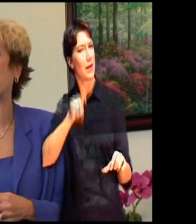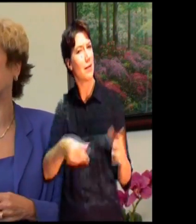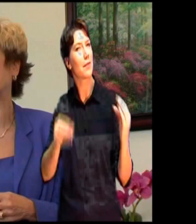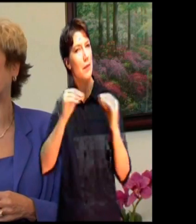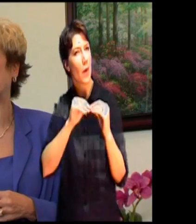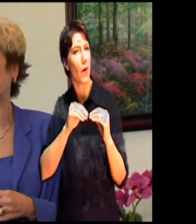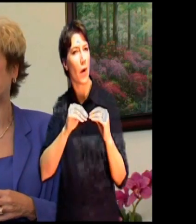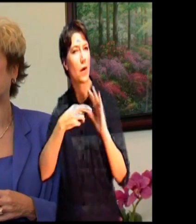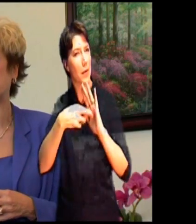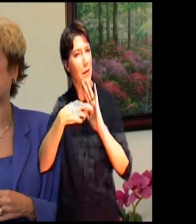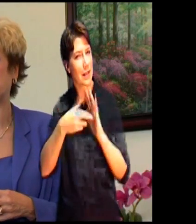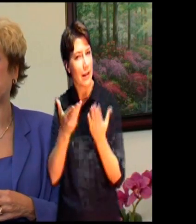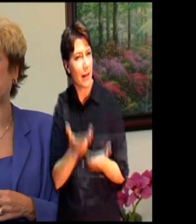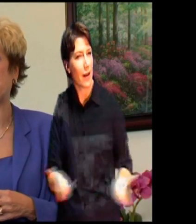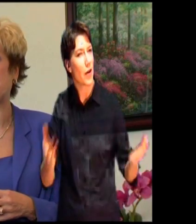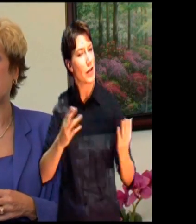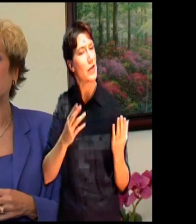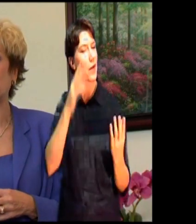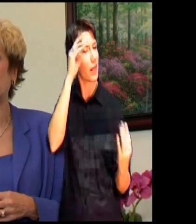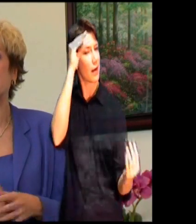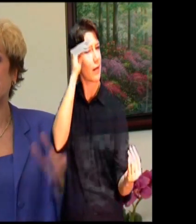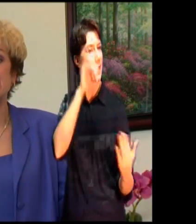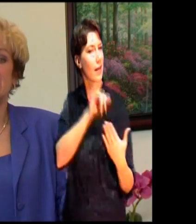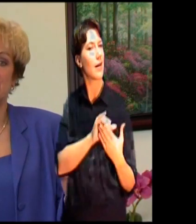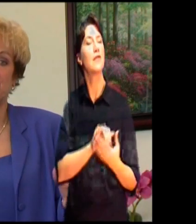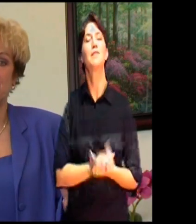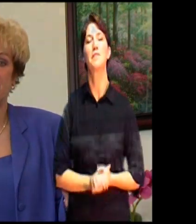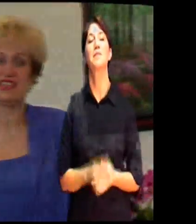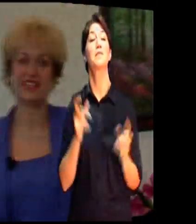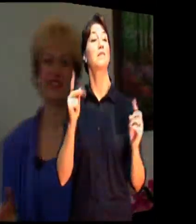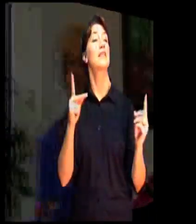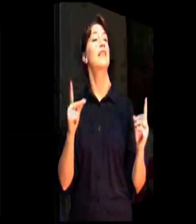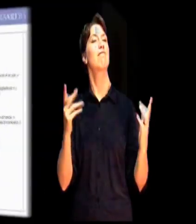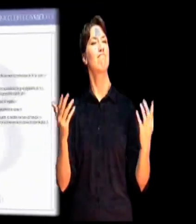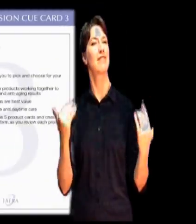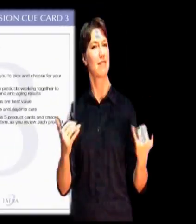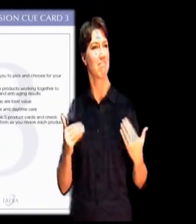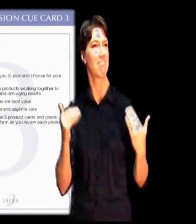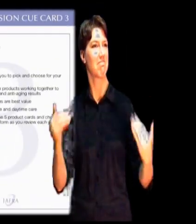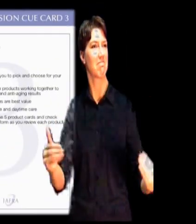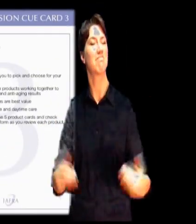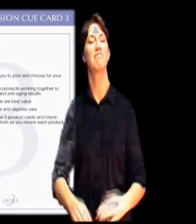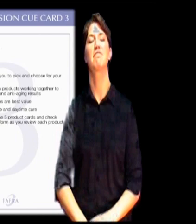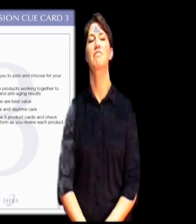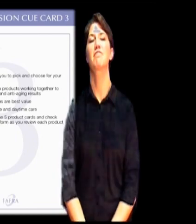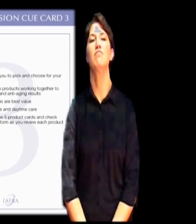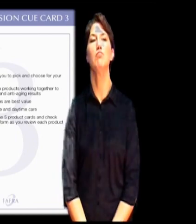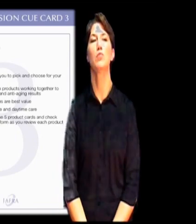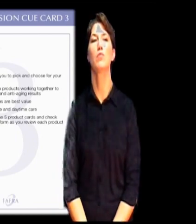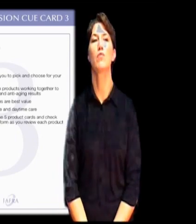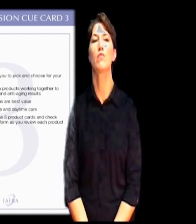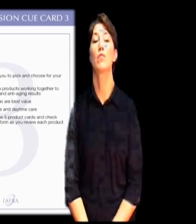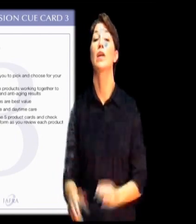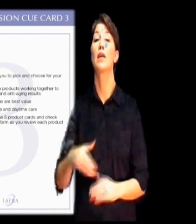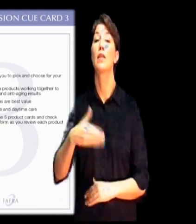we can show you how we can make your dreams come true. So let's get started. The third section is the product presentation. And